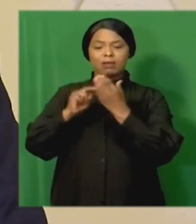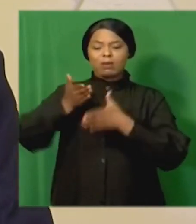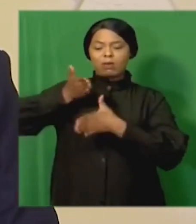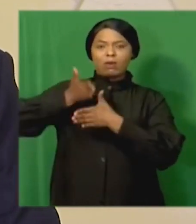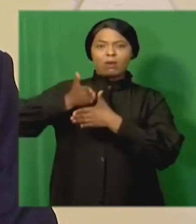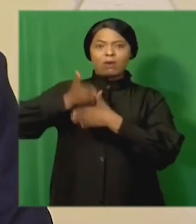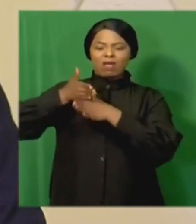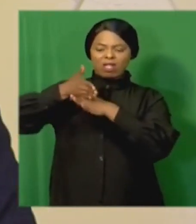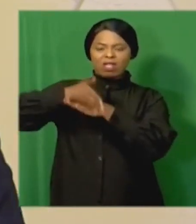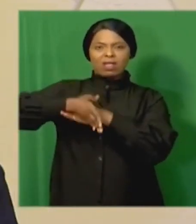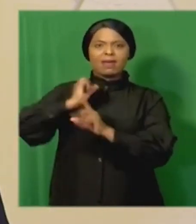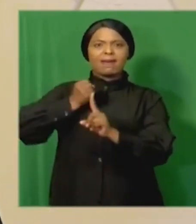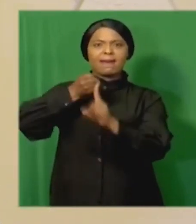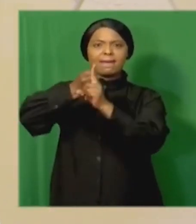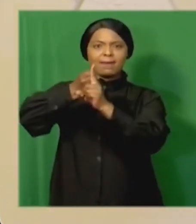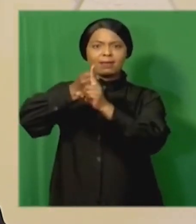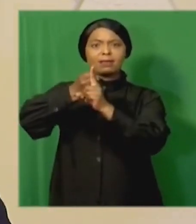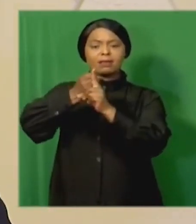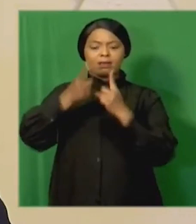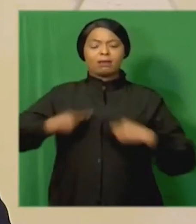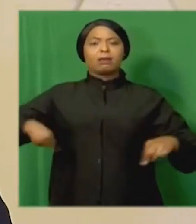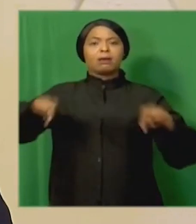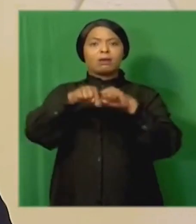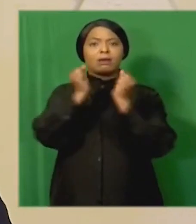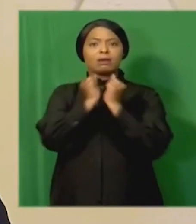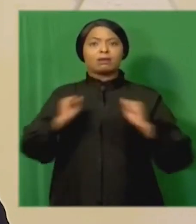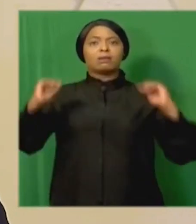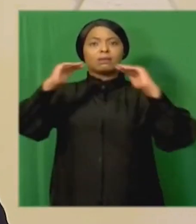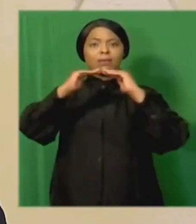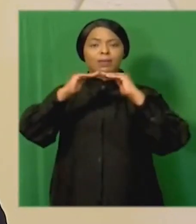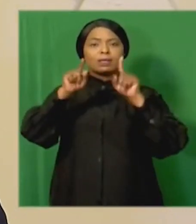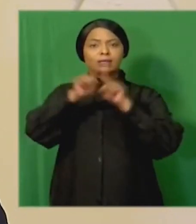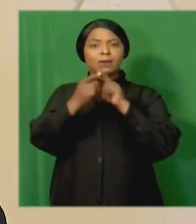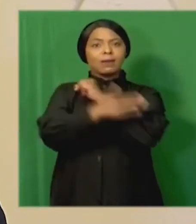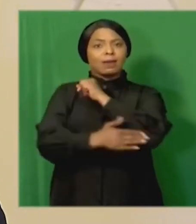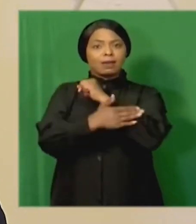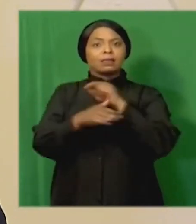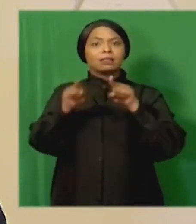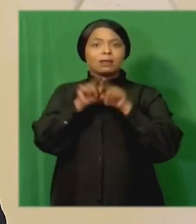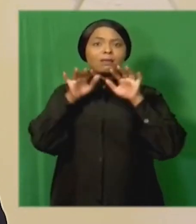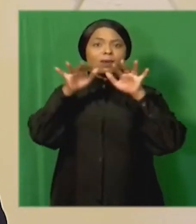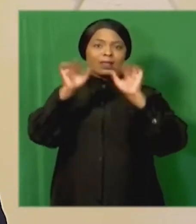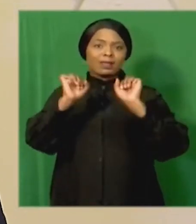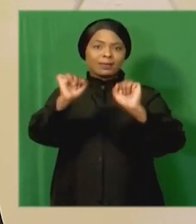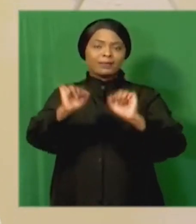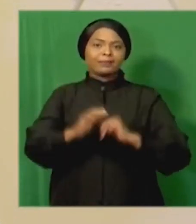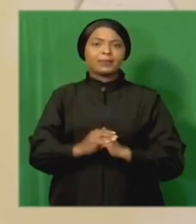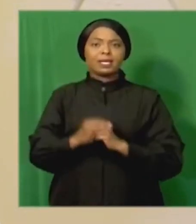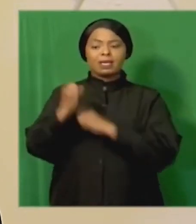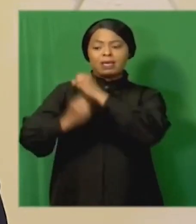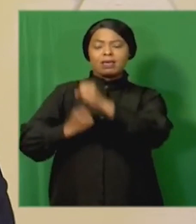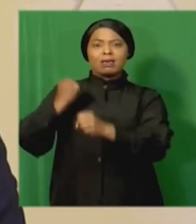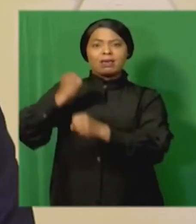have a lasting impact on our democracy and our country and its people. Twenty-five